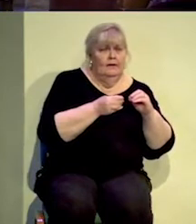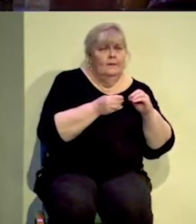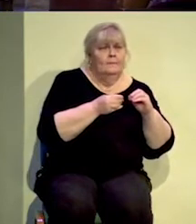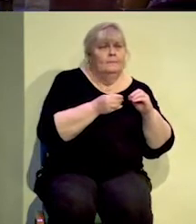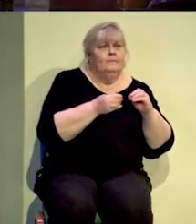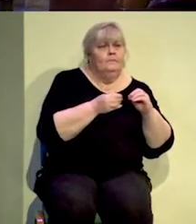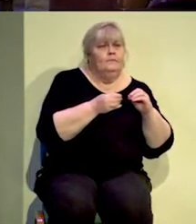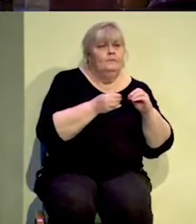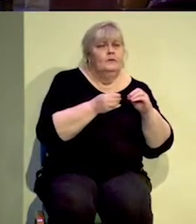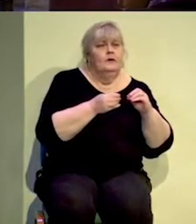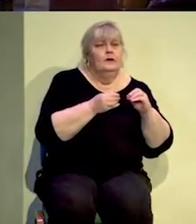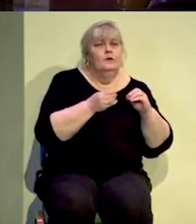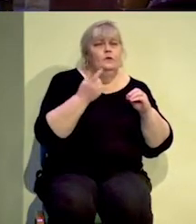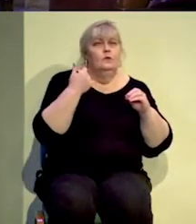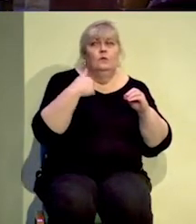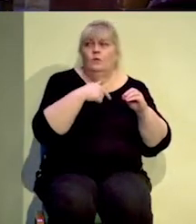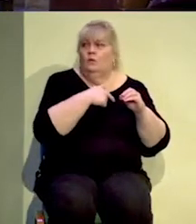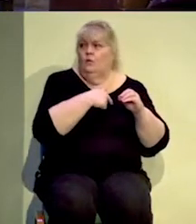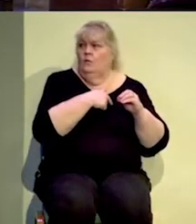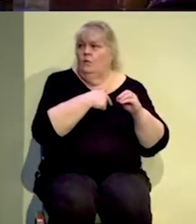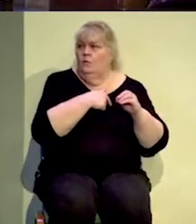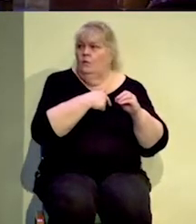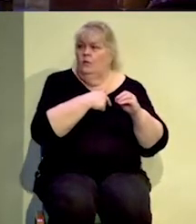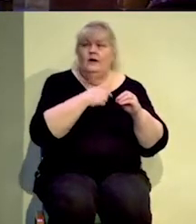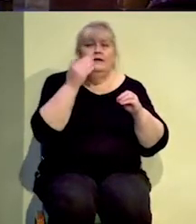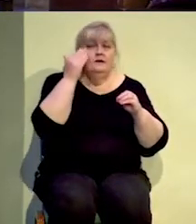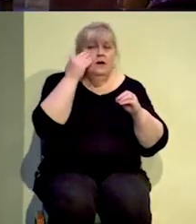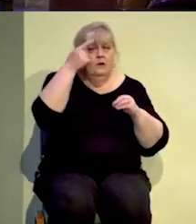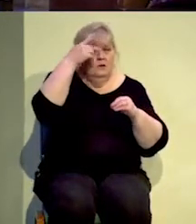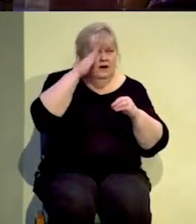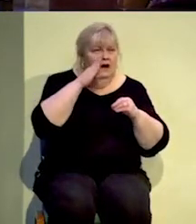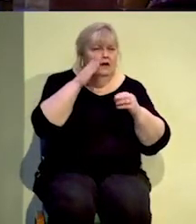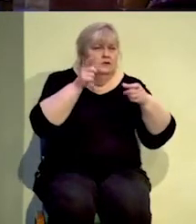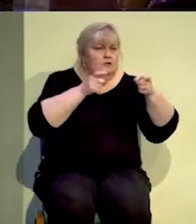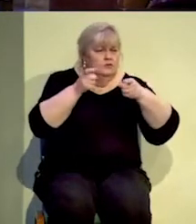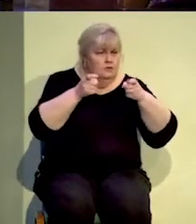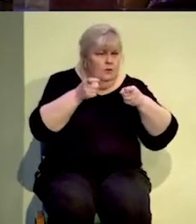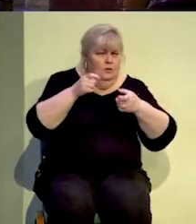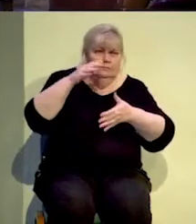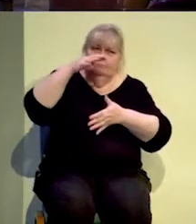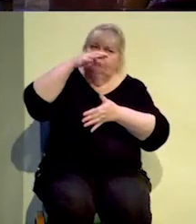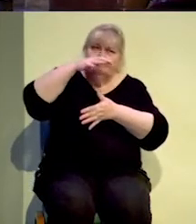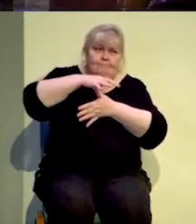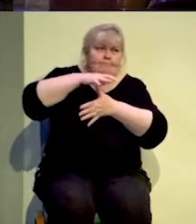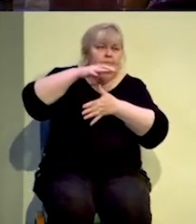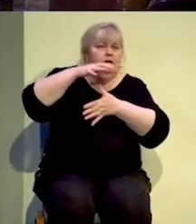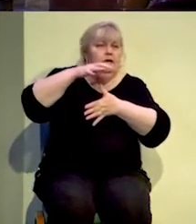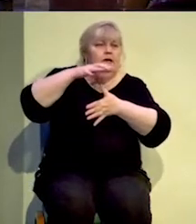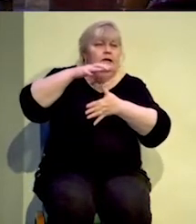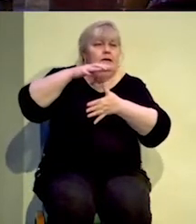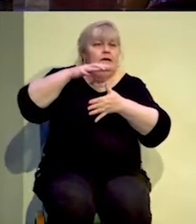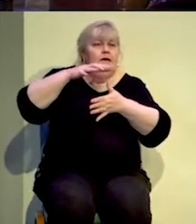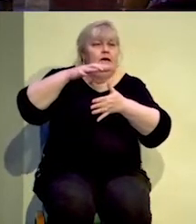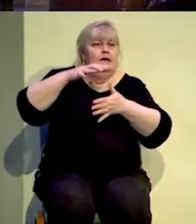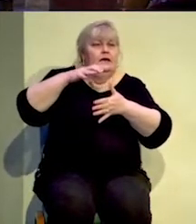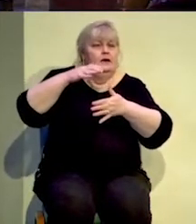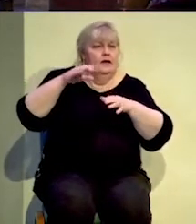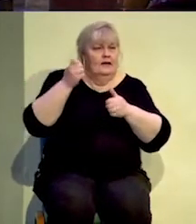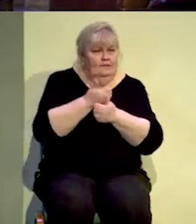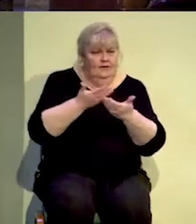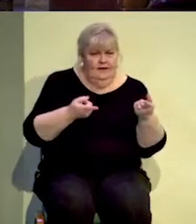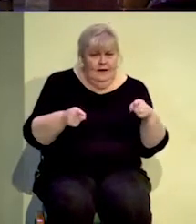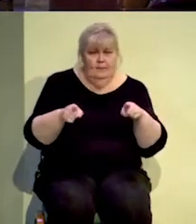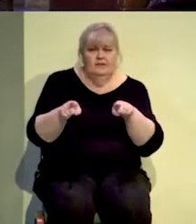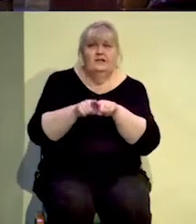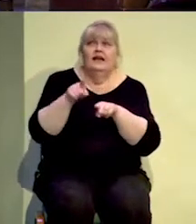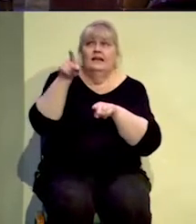on. No, we trust His sovereignty that through the hand and plan of God, everything happened exactly as it was supposed to happen.